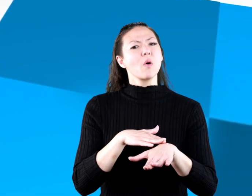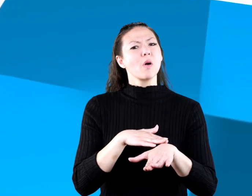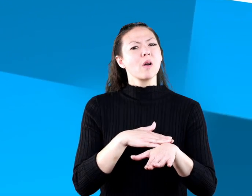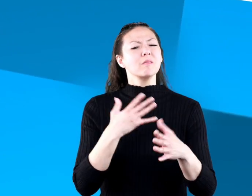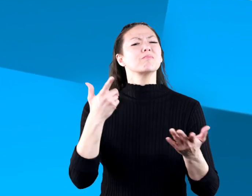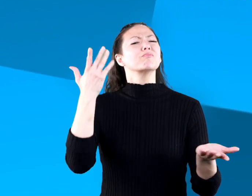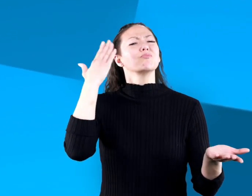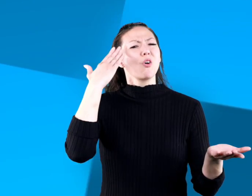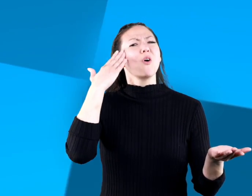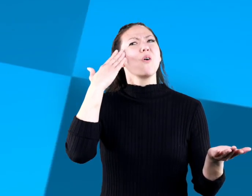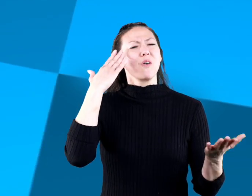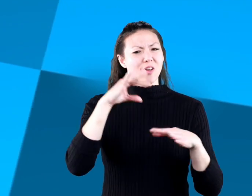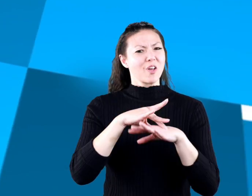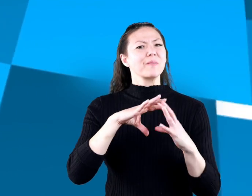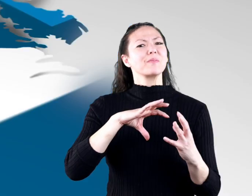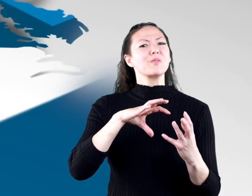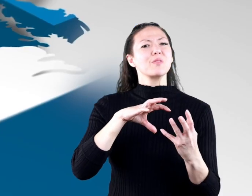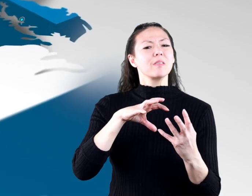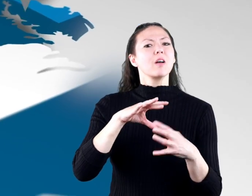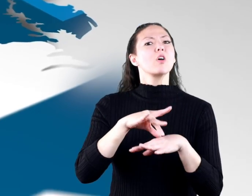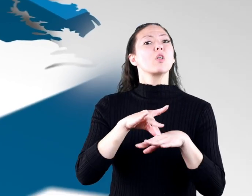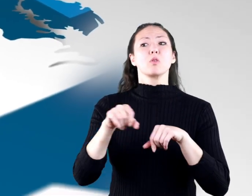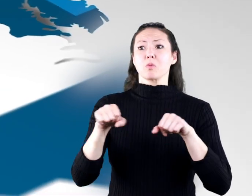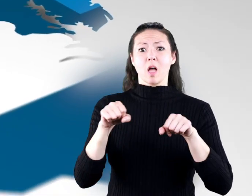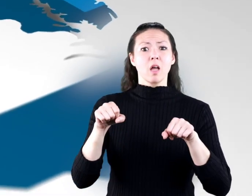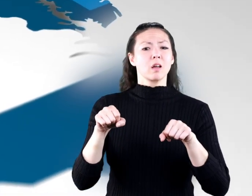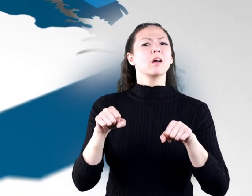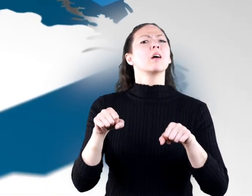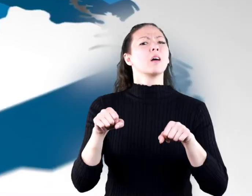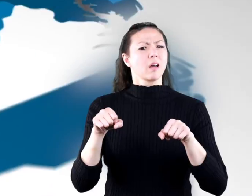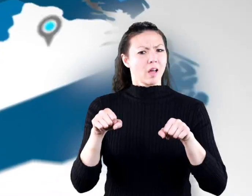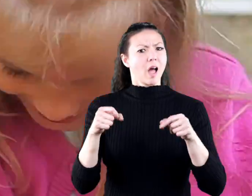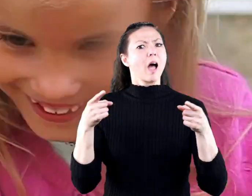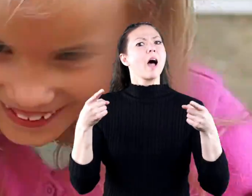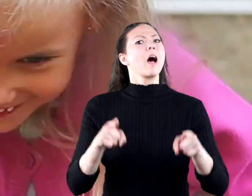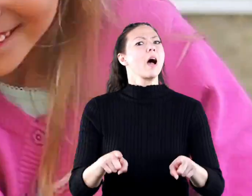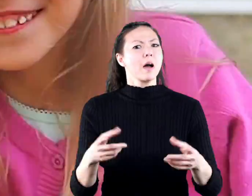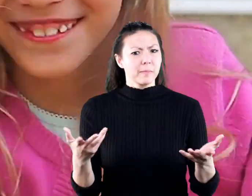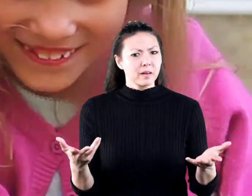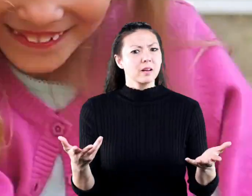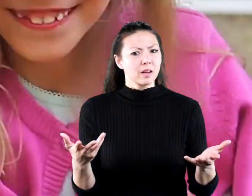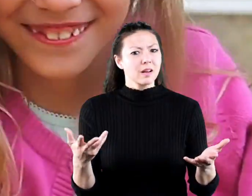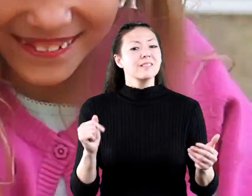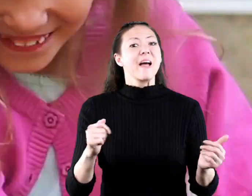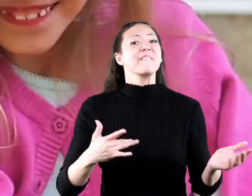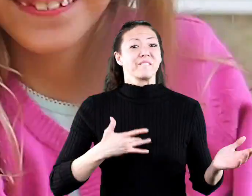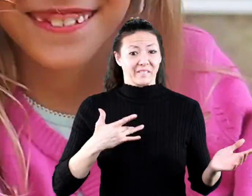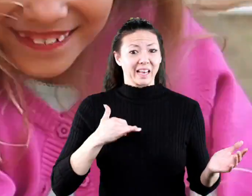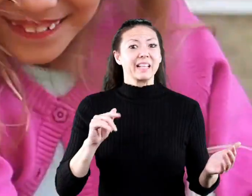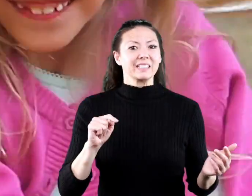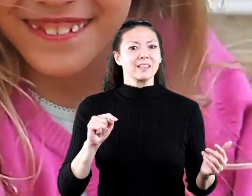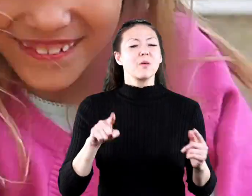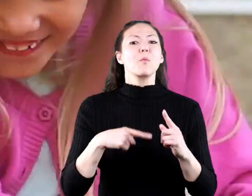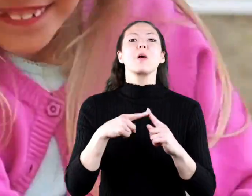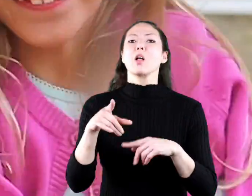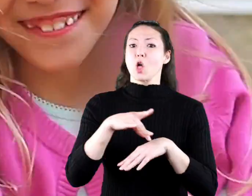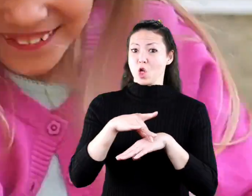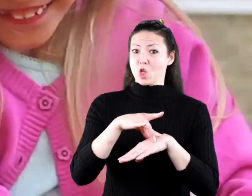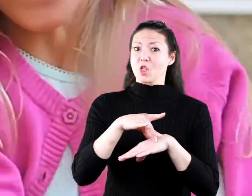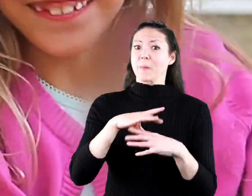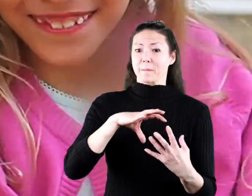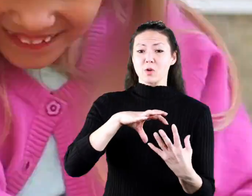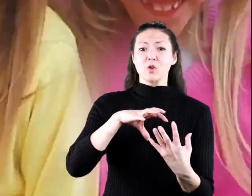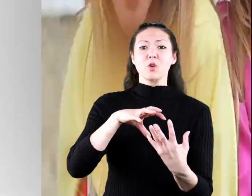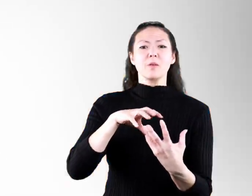course as you know every once in a while there's an earthquake somewhere and when that happens you actually can feel the earth